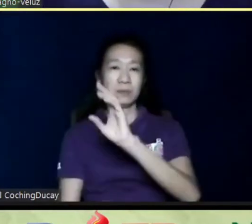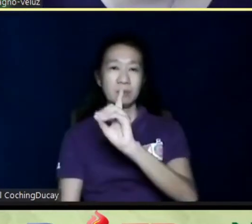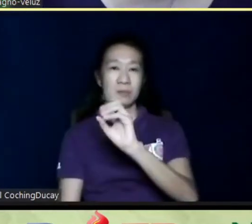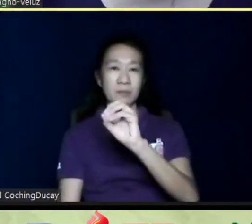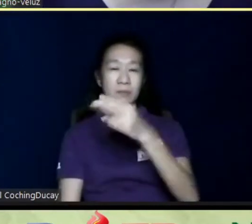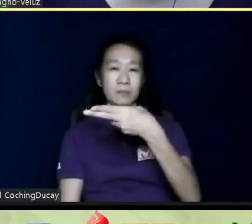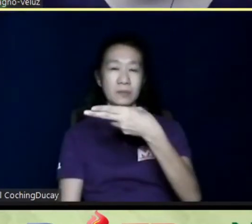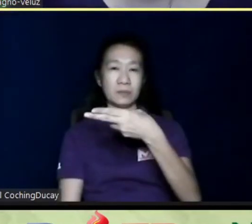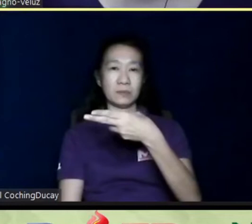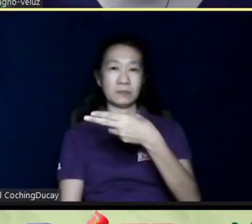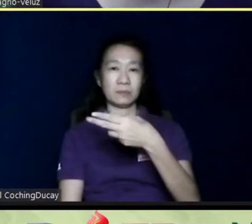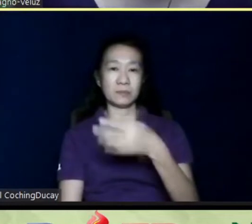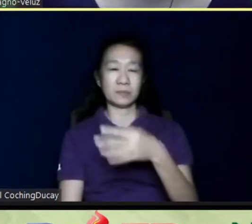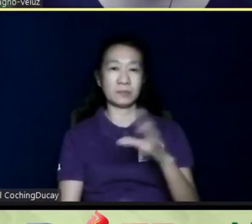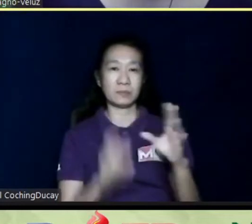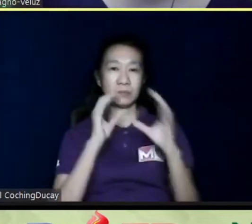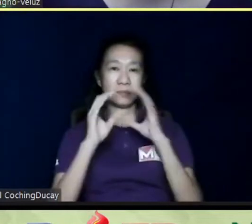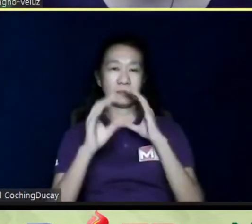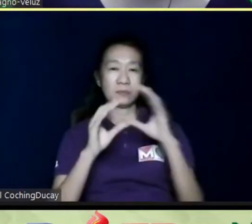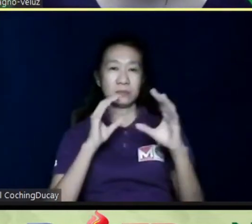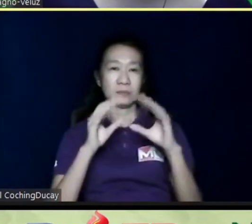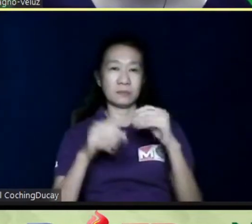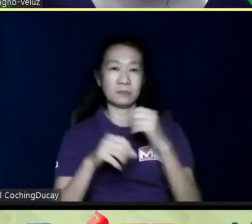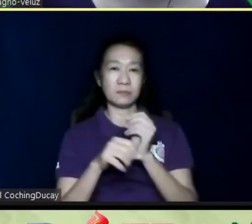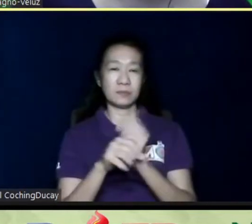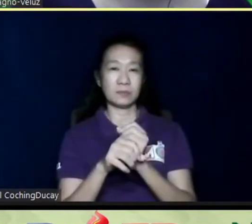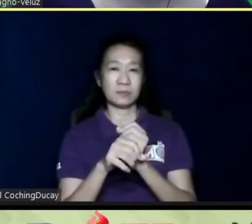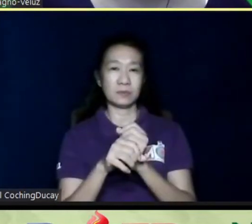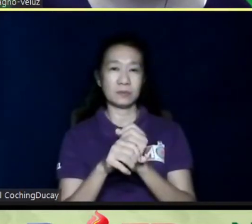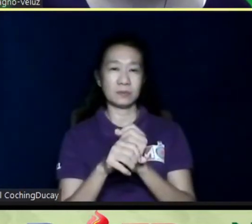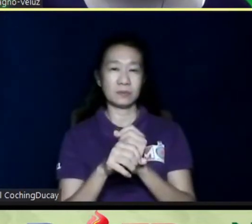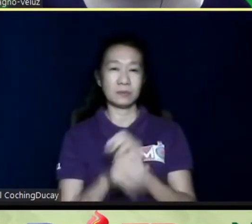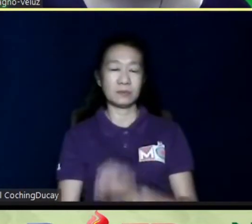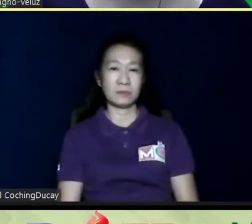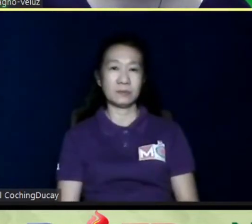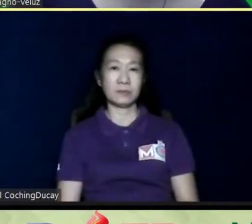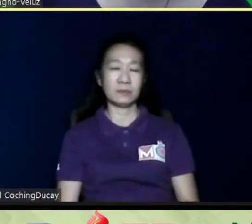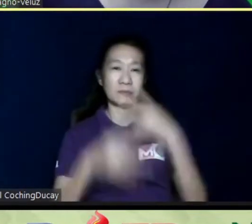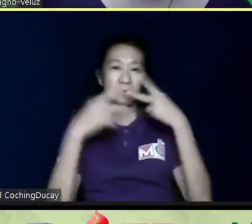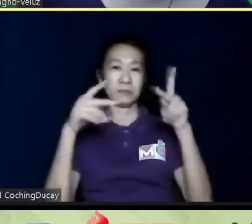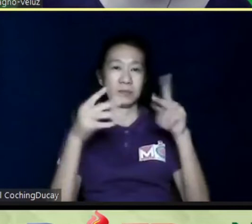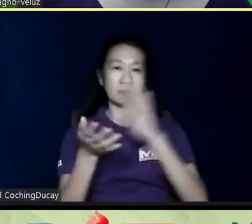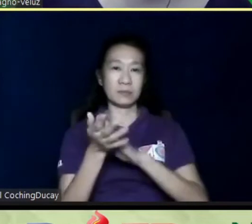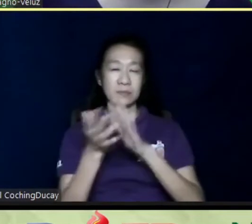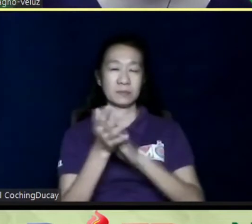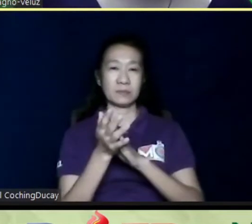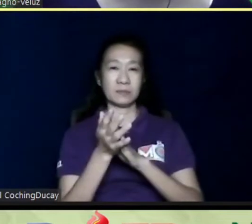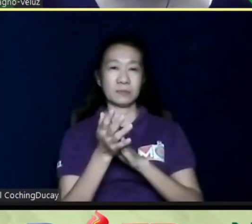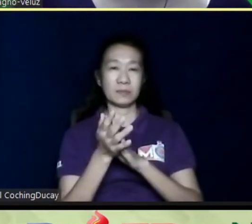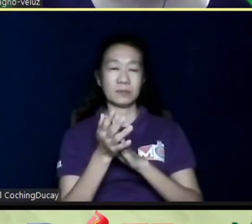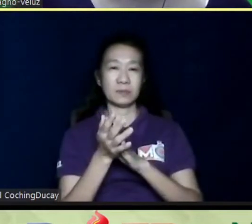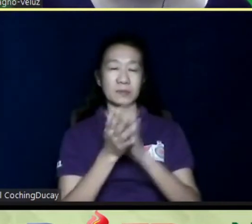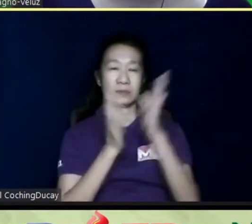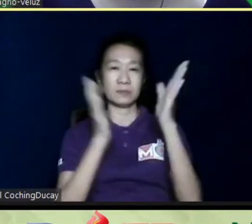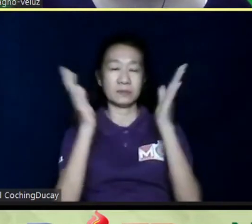have a conversation to make sure that the local public schools are also serviced beyond